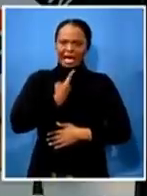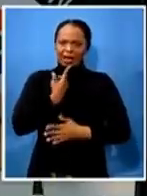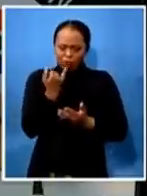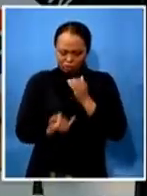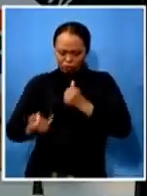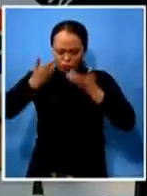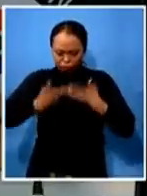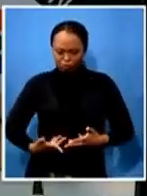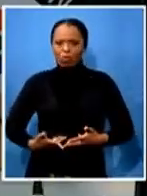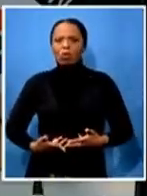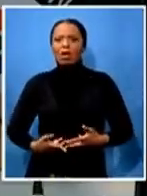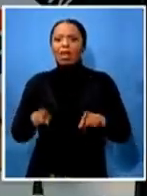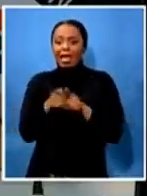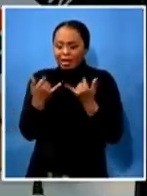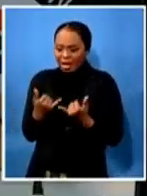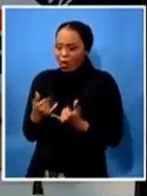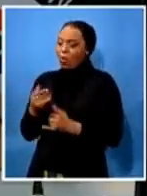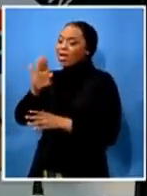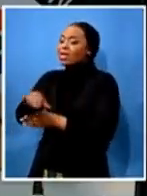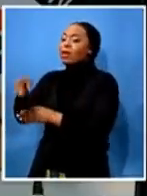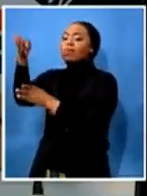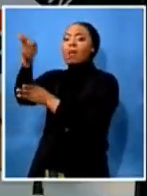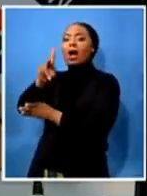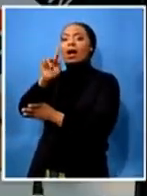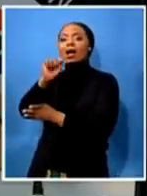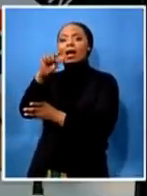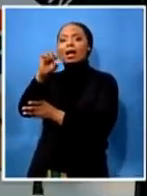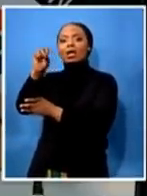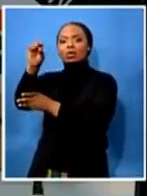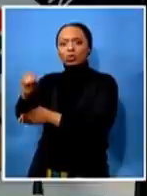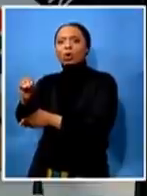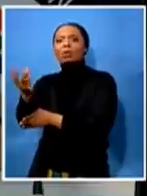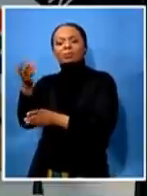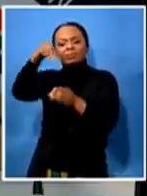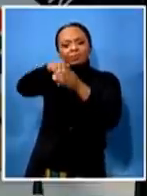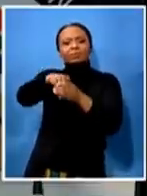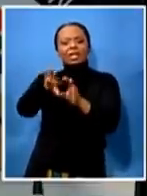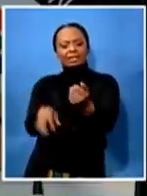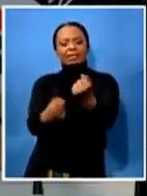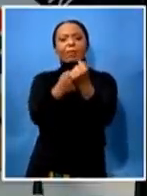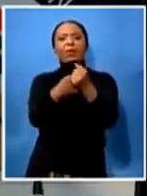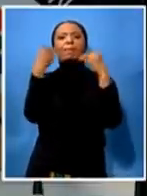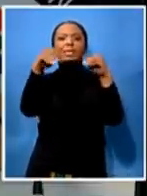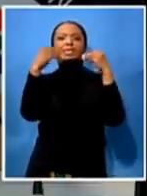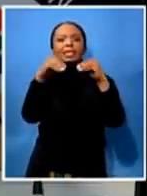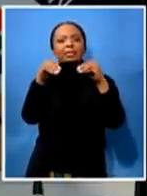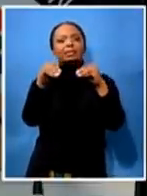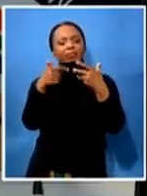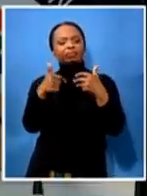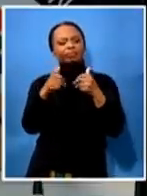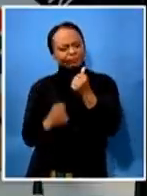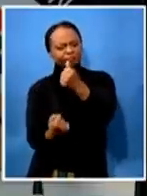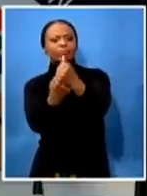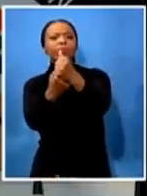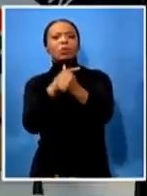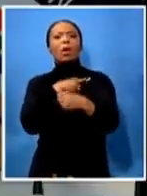will be fed through the initiatives and the support that businesses extended to make sure that those who normally depend on the